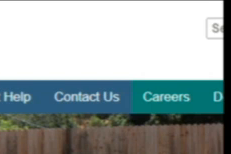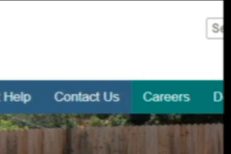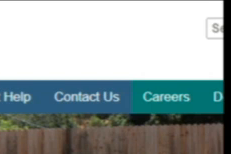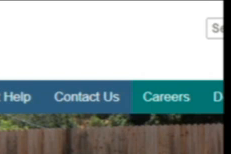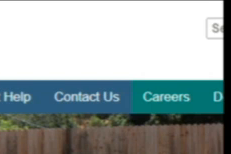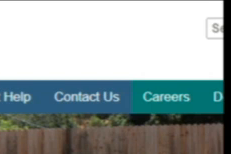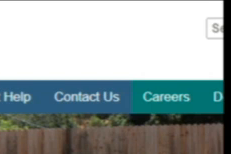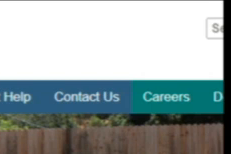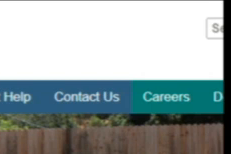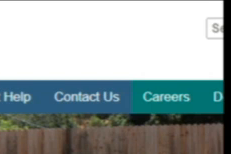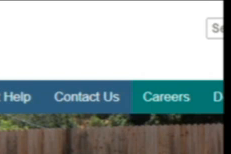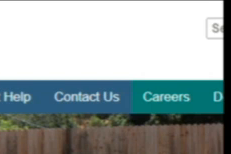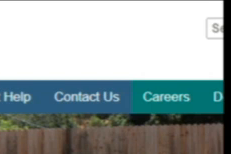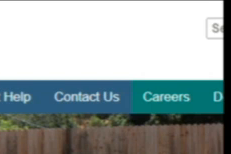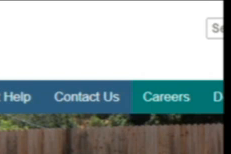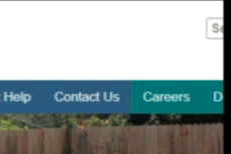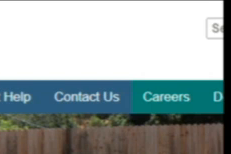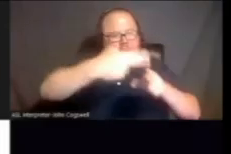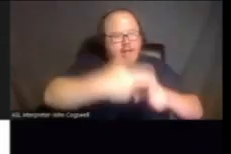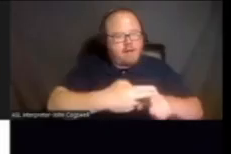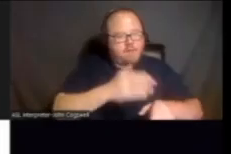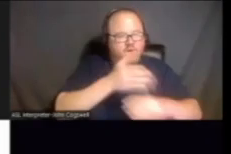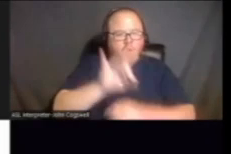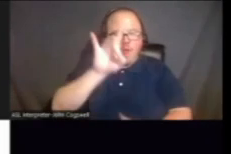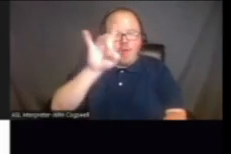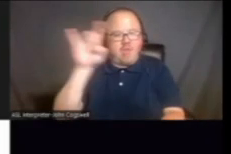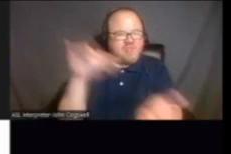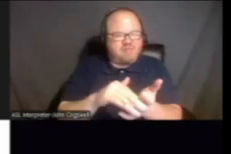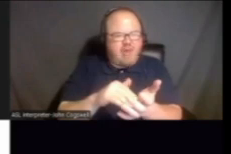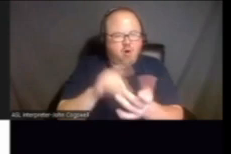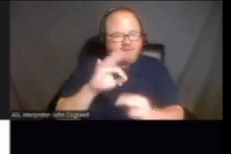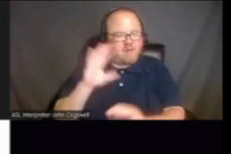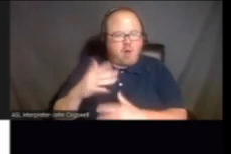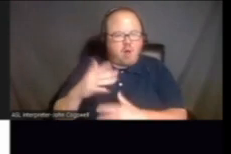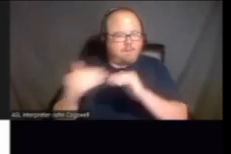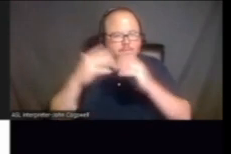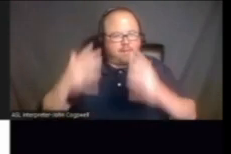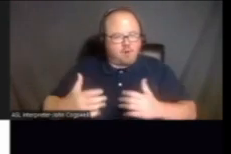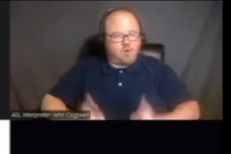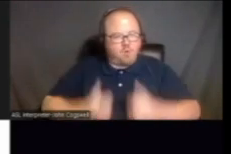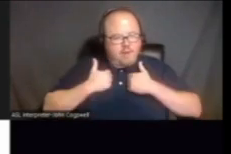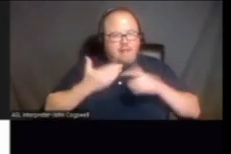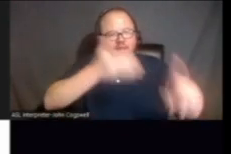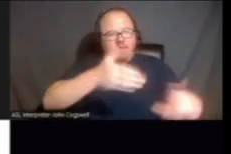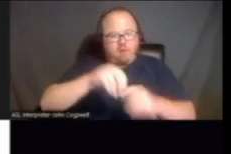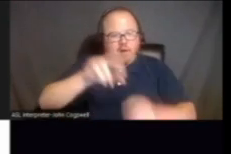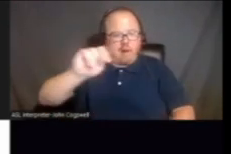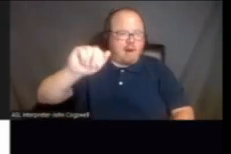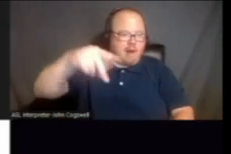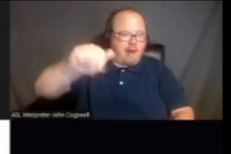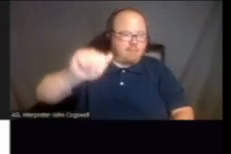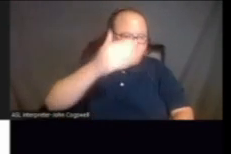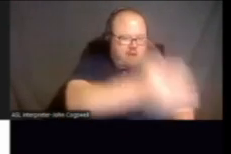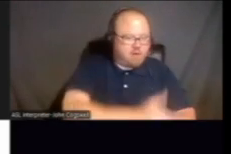pillars. And they have the names of over 8,000 of our peers that were residents there at Napa. And so